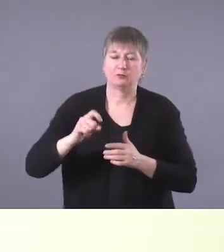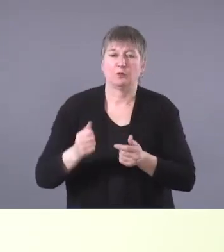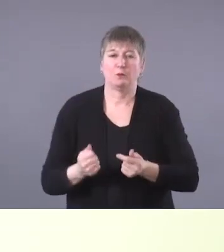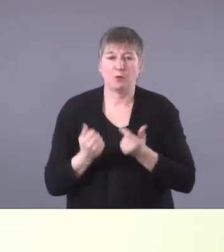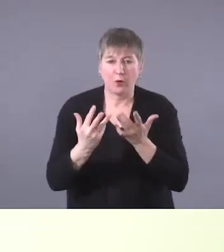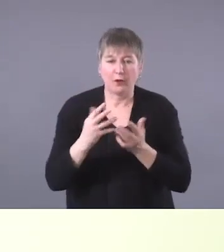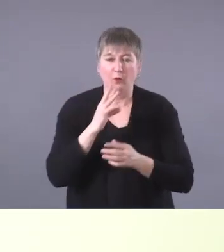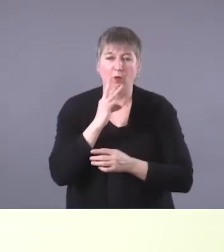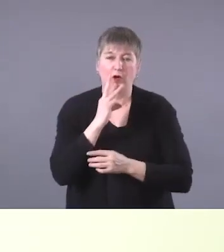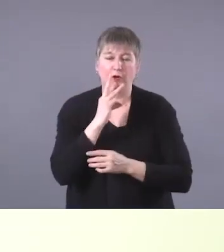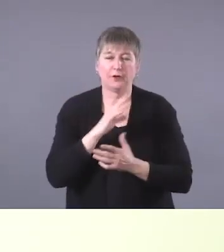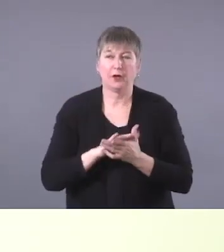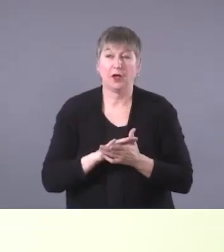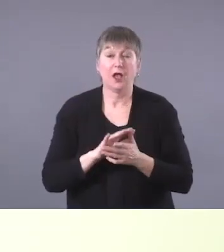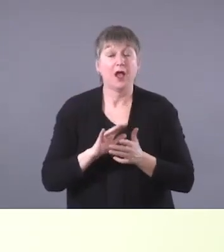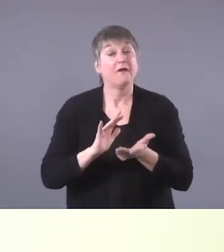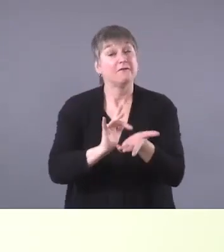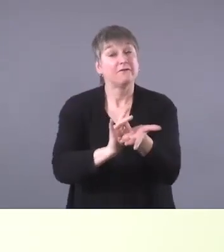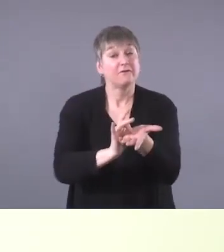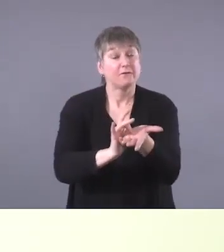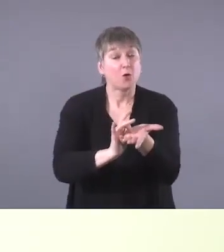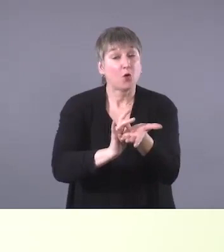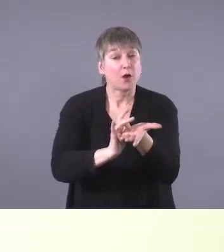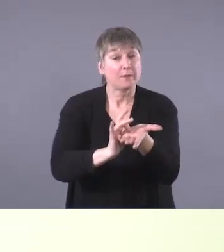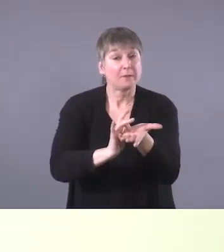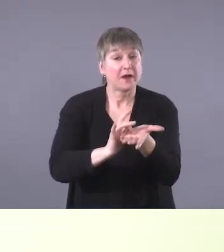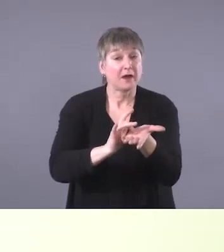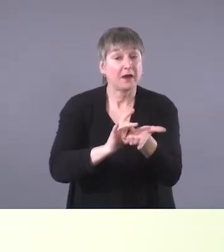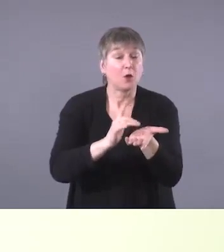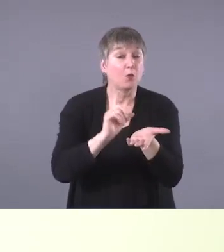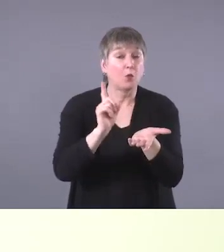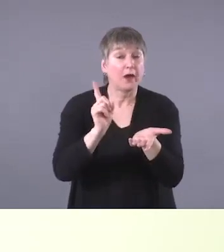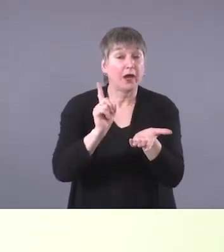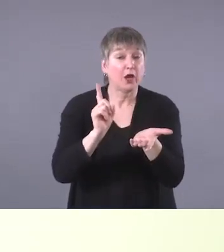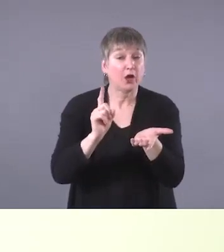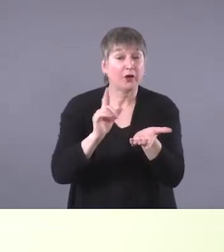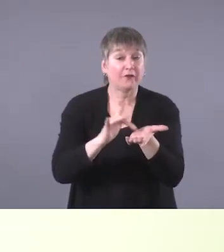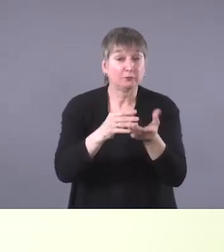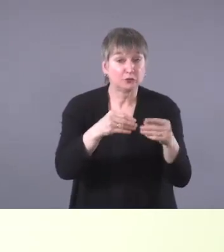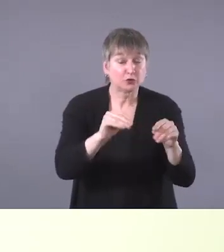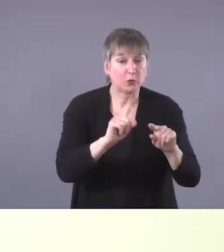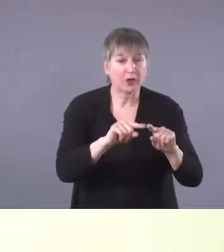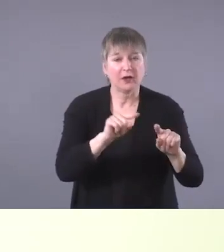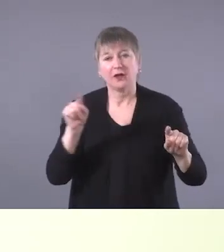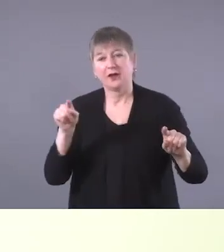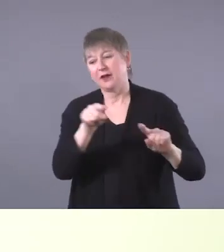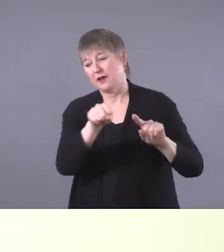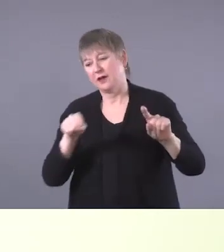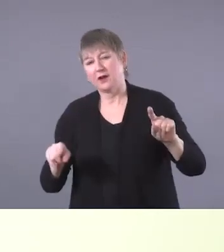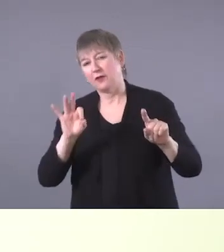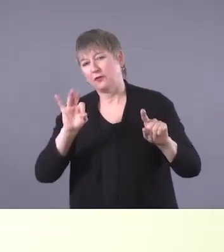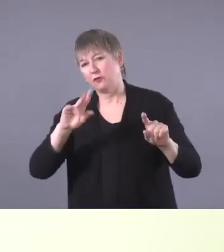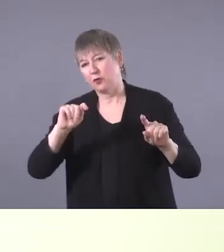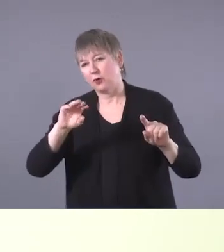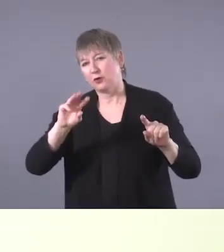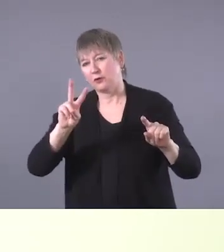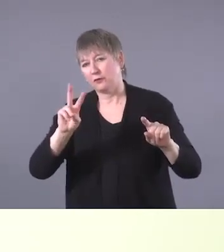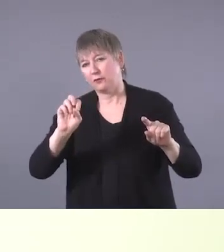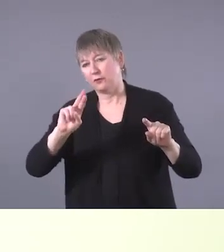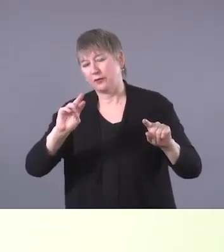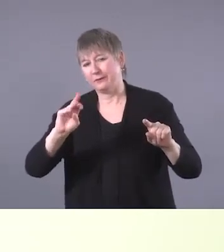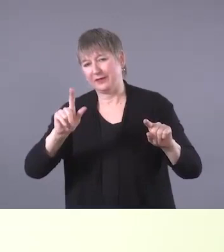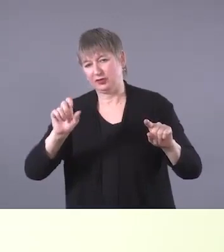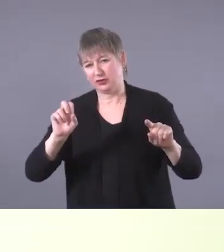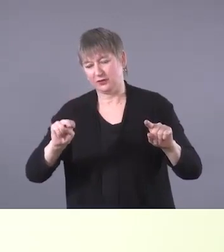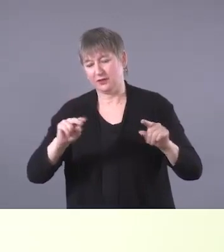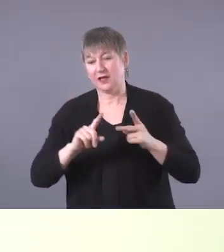is in Fort Vermilion. And for their healthcare facility, they have a nursing